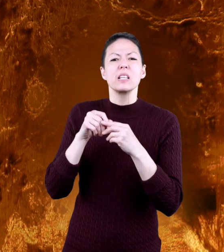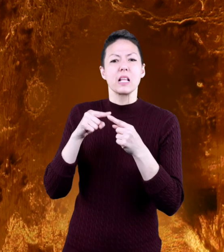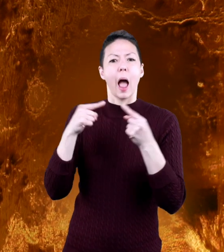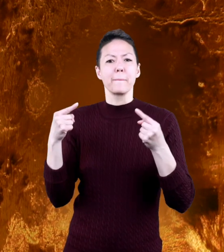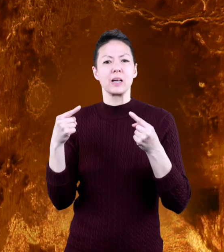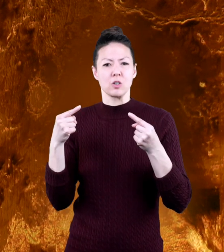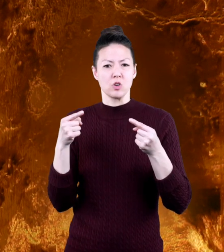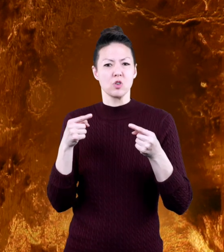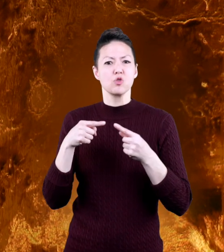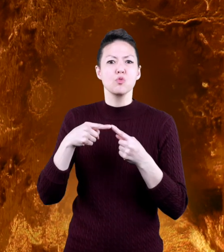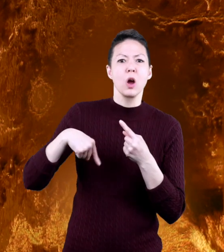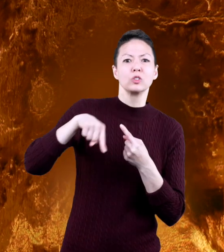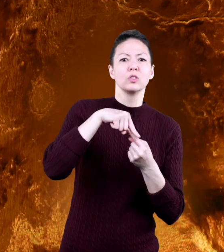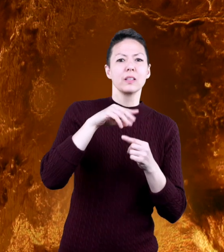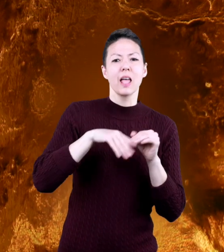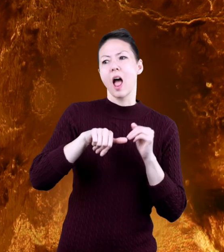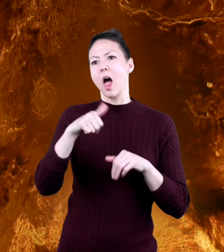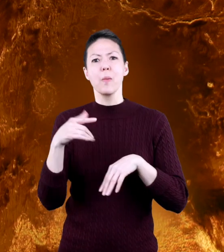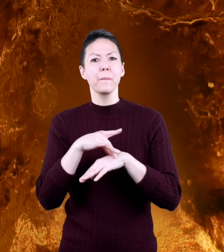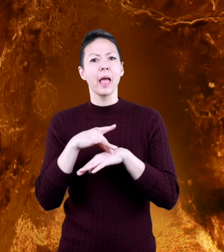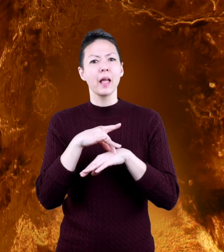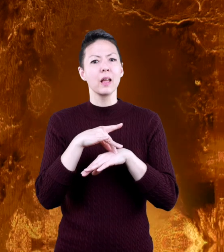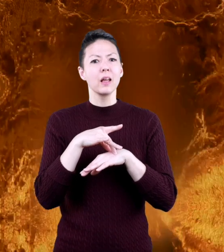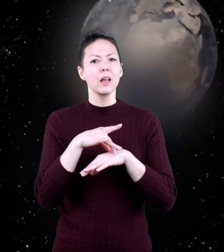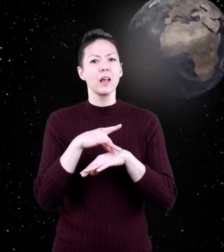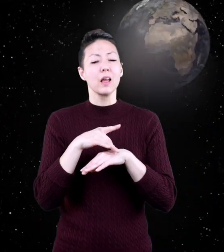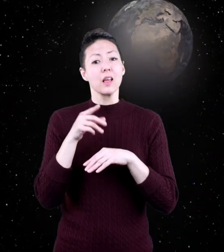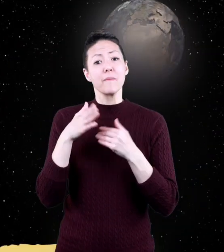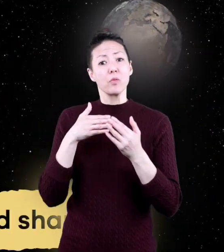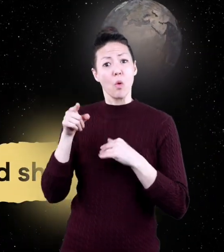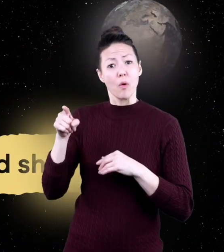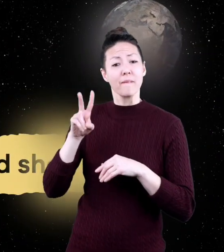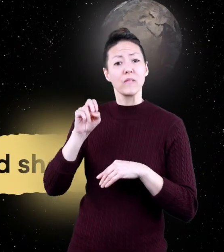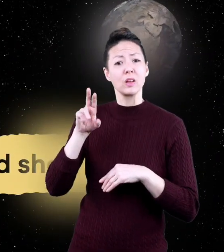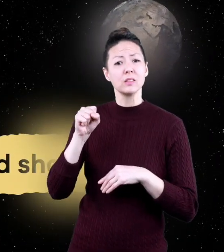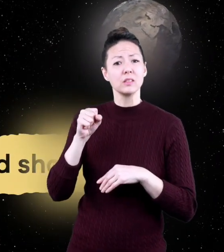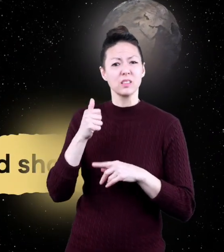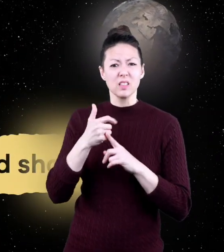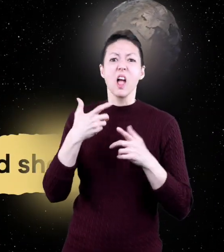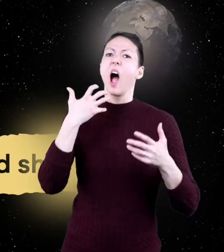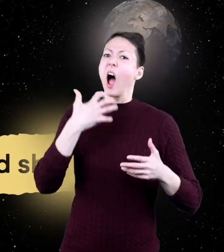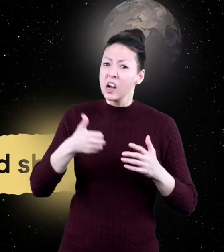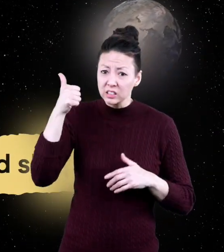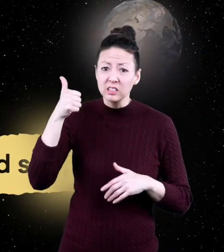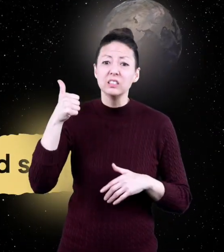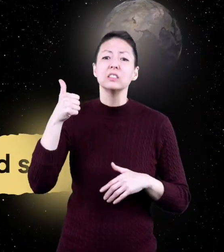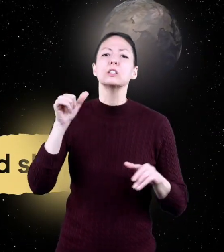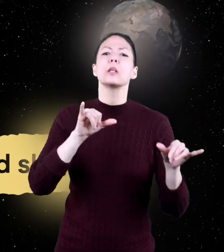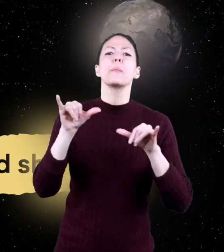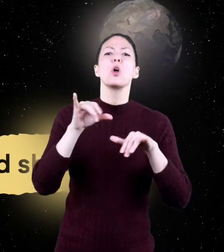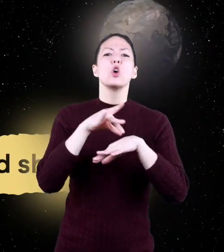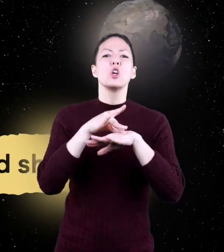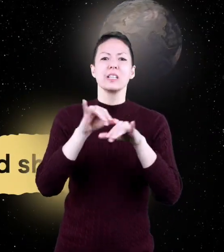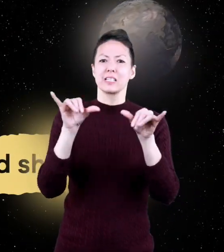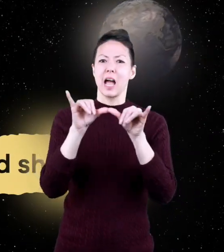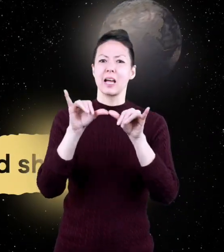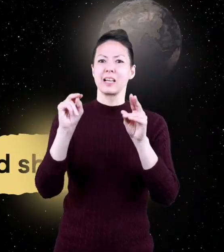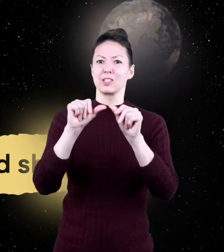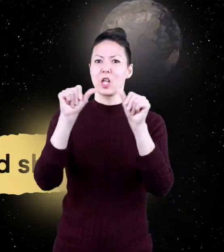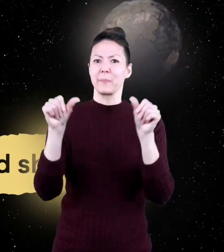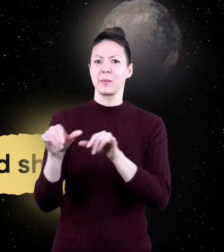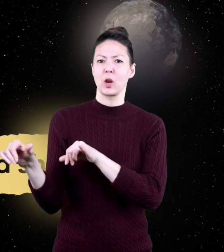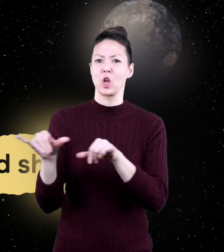opposite direction of most planets. Even though Venus is a lot hotter than Earth, it is similar to Earth in